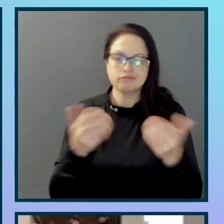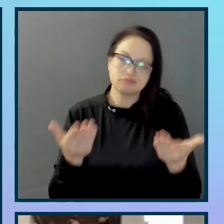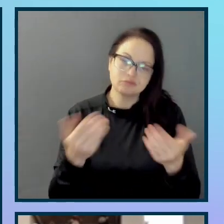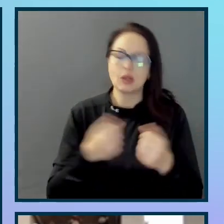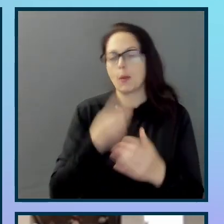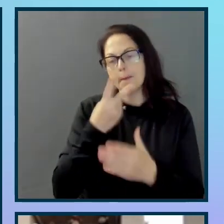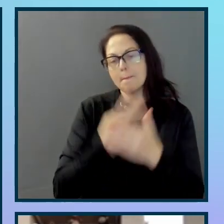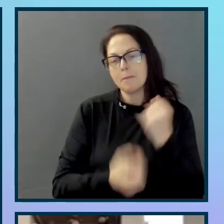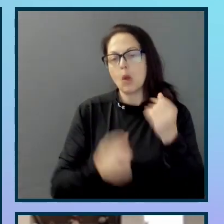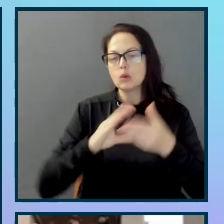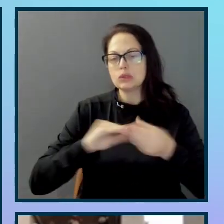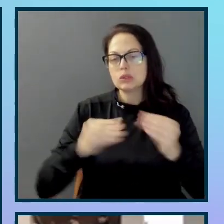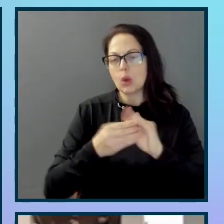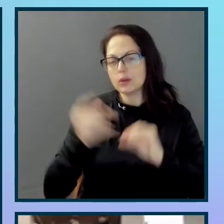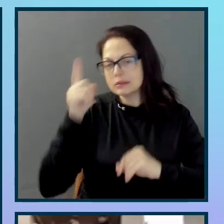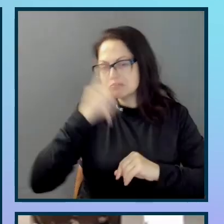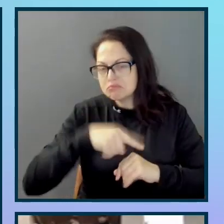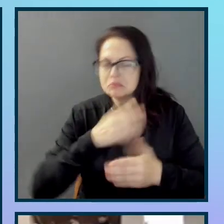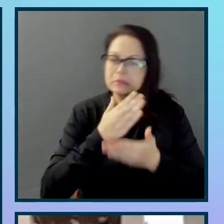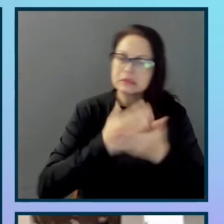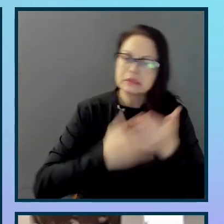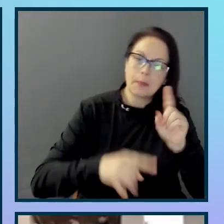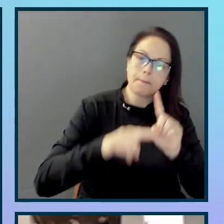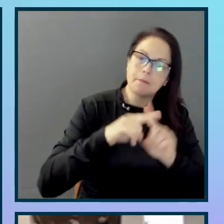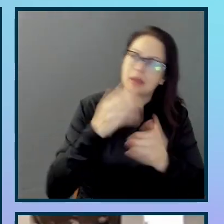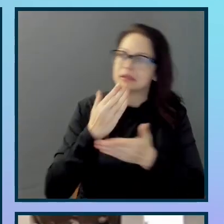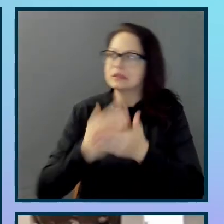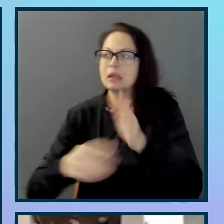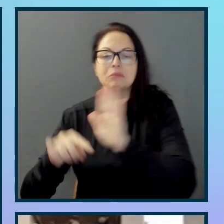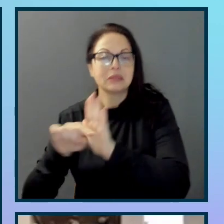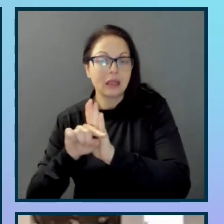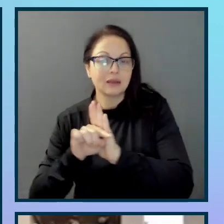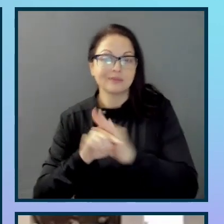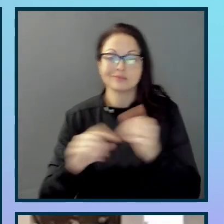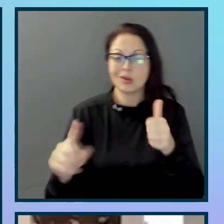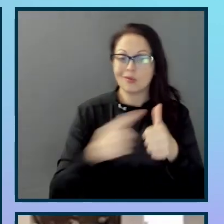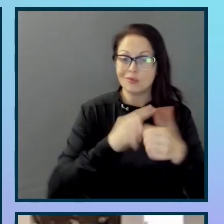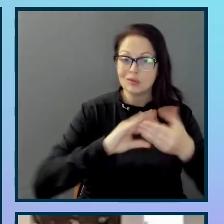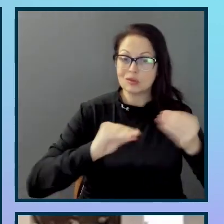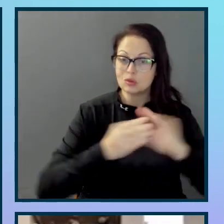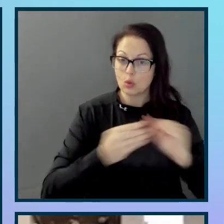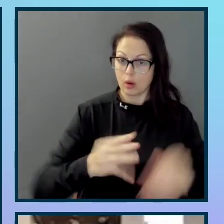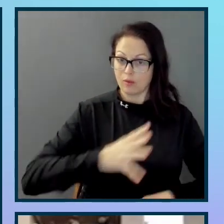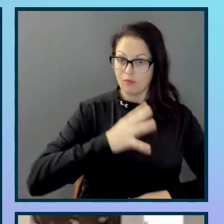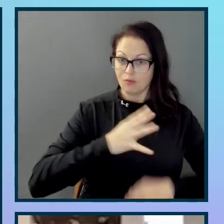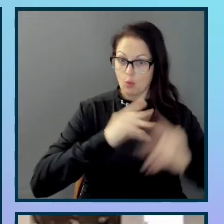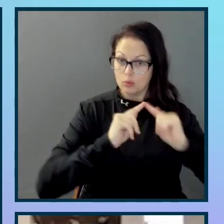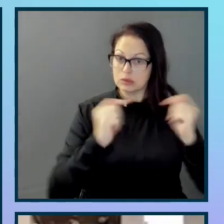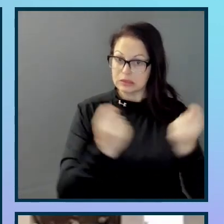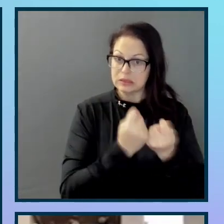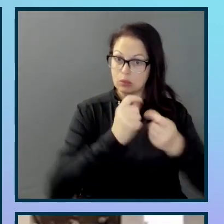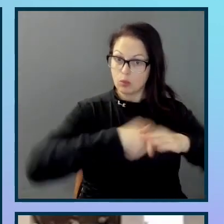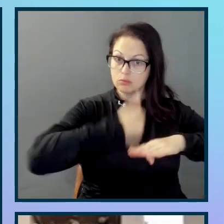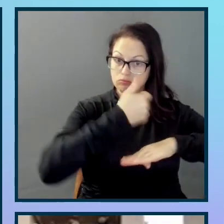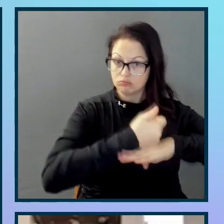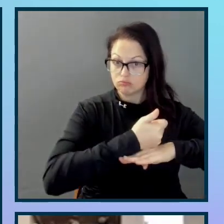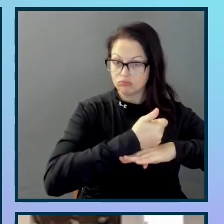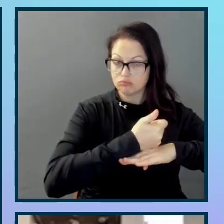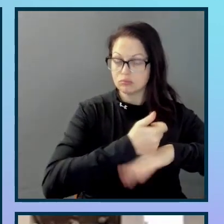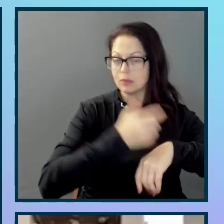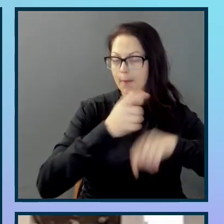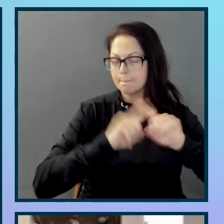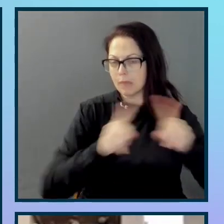course. In the first story, a formal team was created with an active remit. They were given time, albeit not nearly enough,